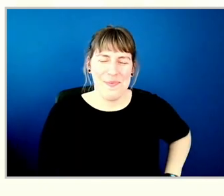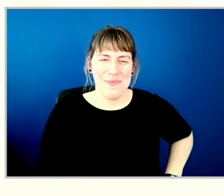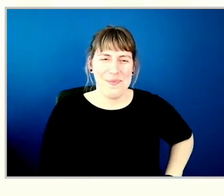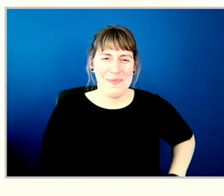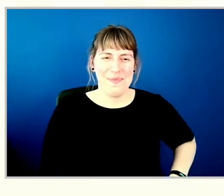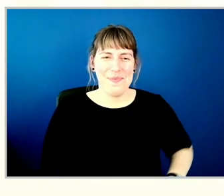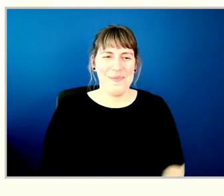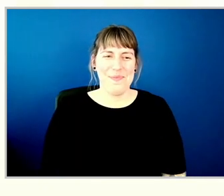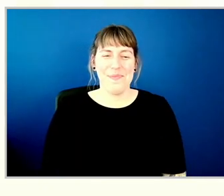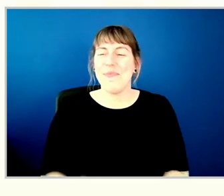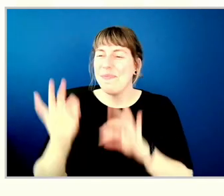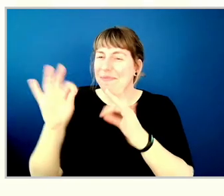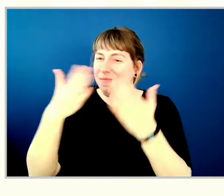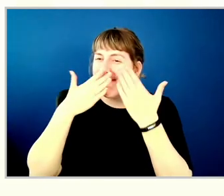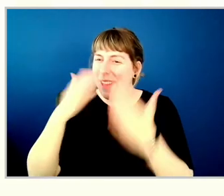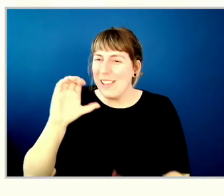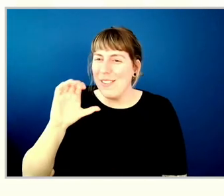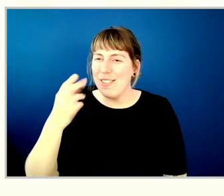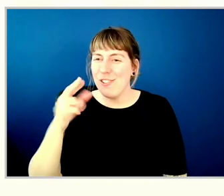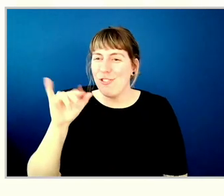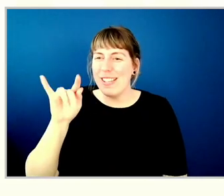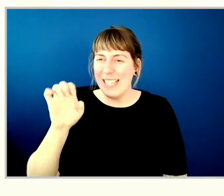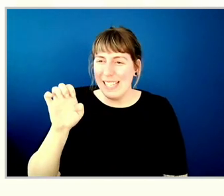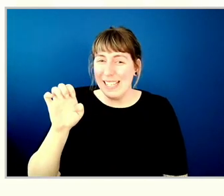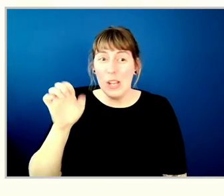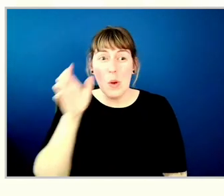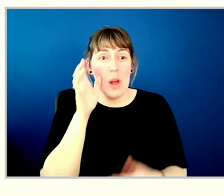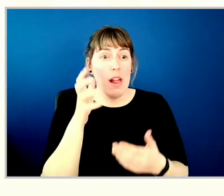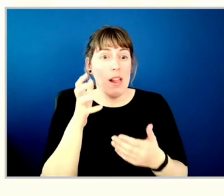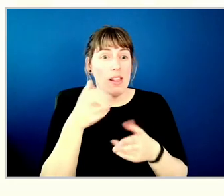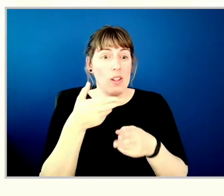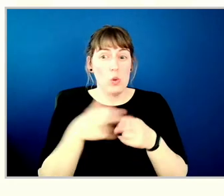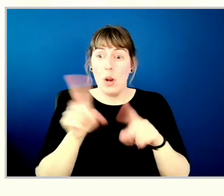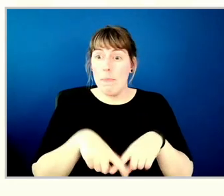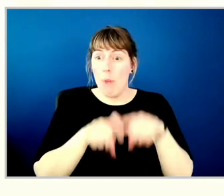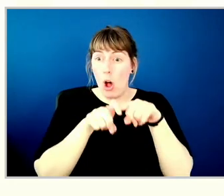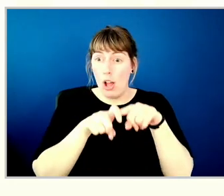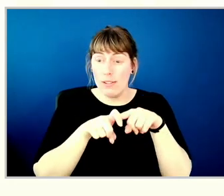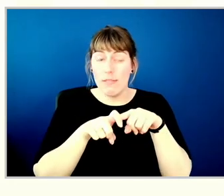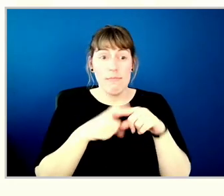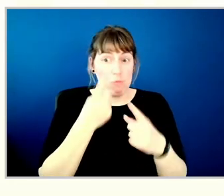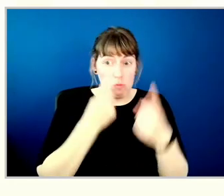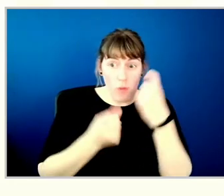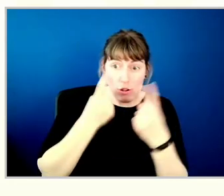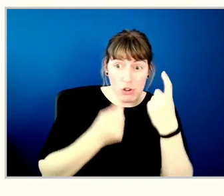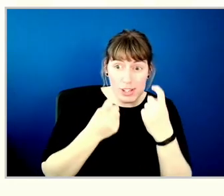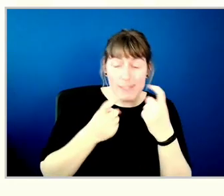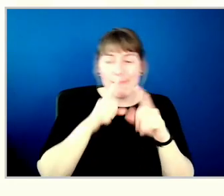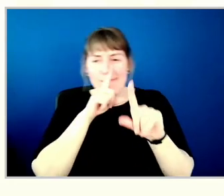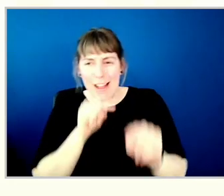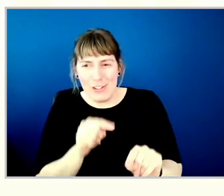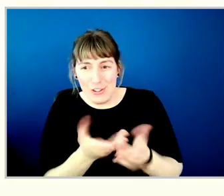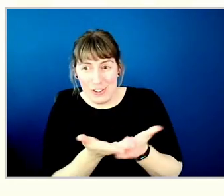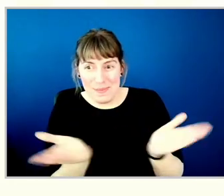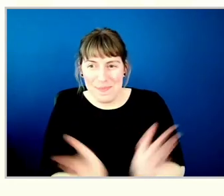Thank you, Christine. We'll now take a short pause and continue with the question period right after this.